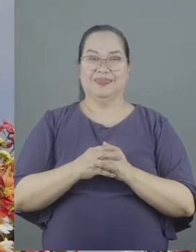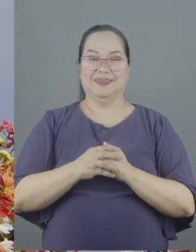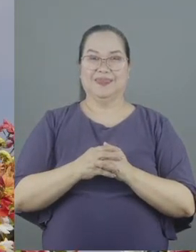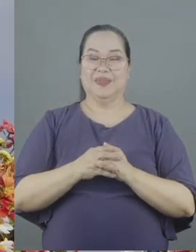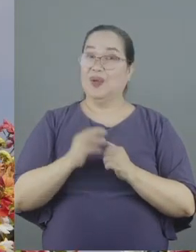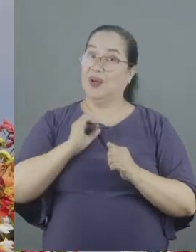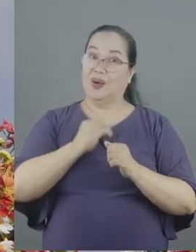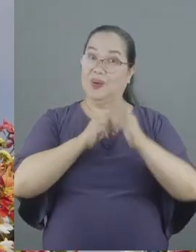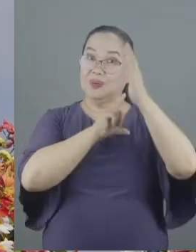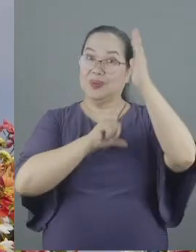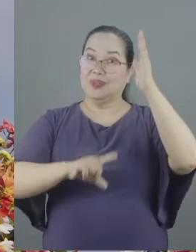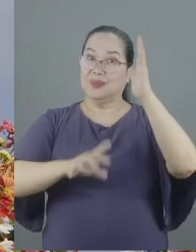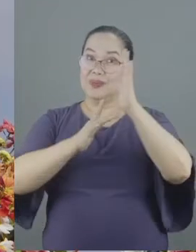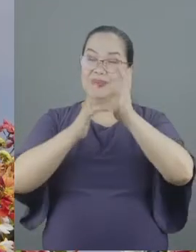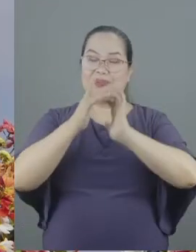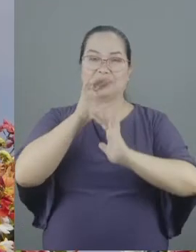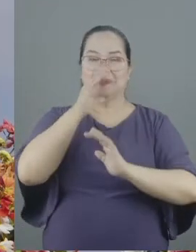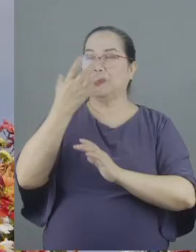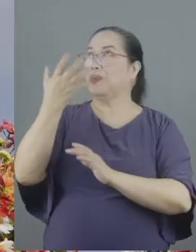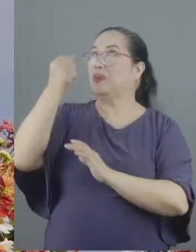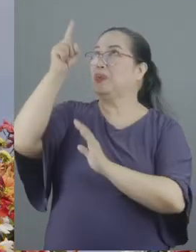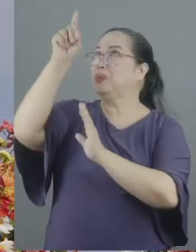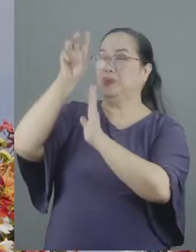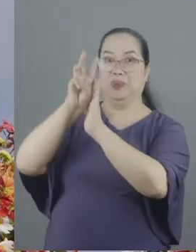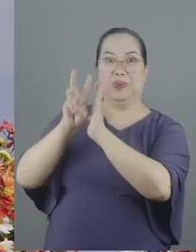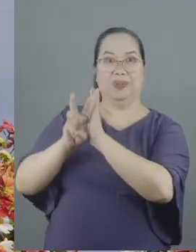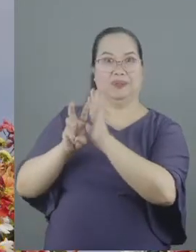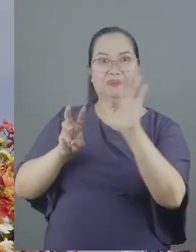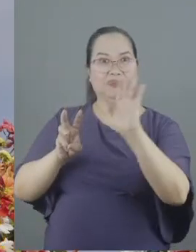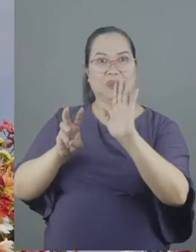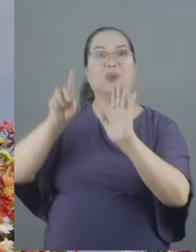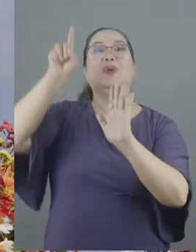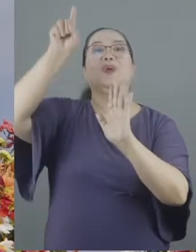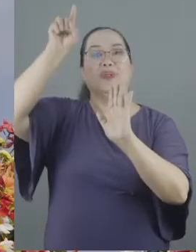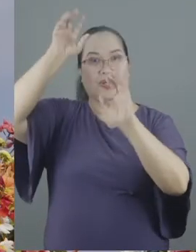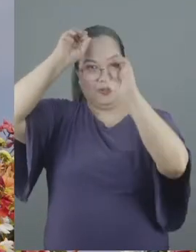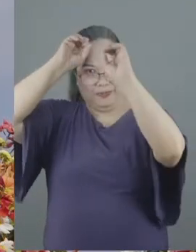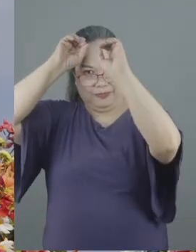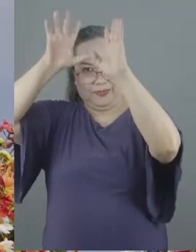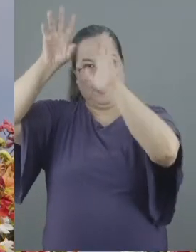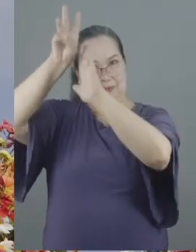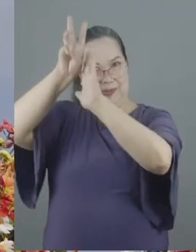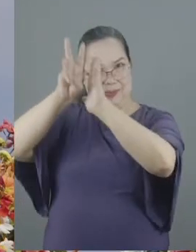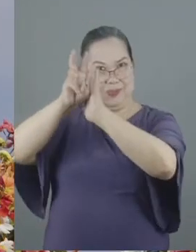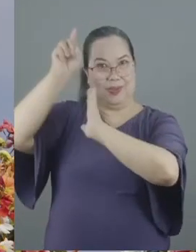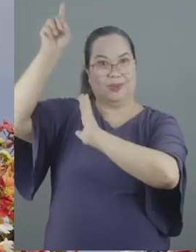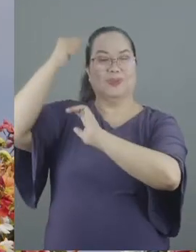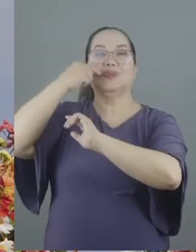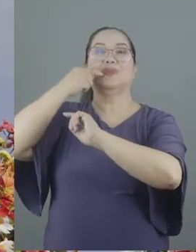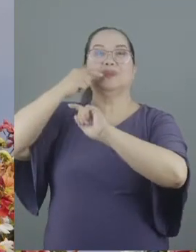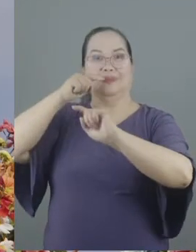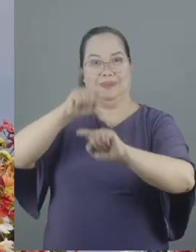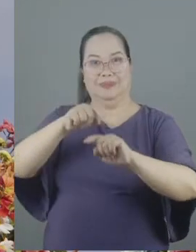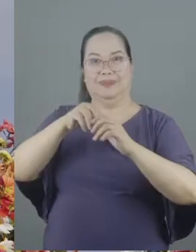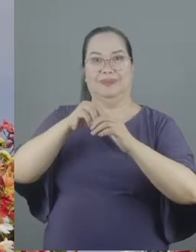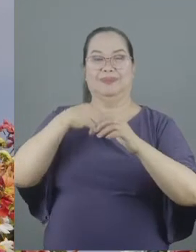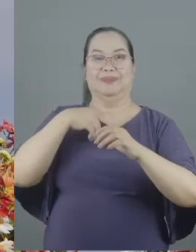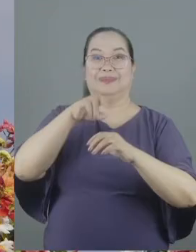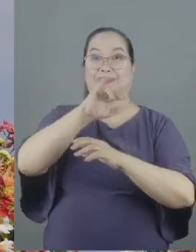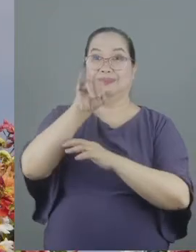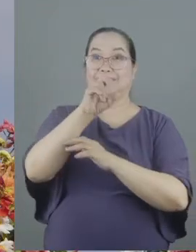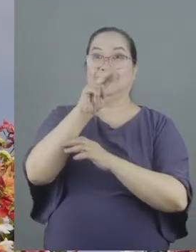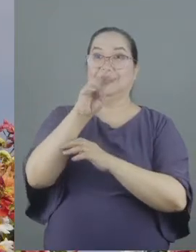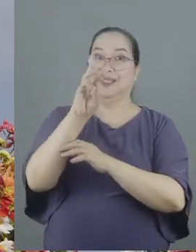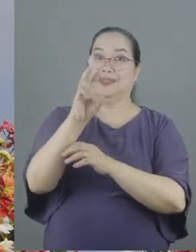our Lord did not seek his own will but the will of the father who sent him in John 6 38 he said